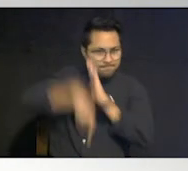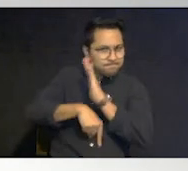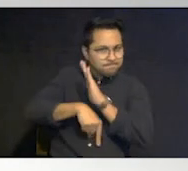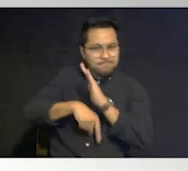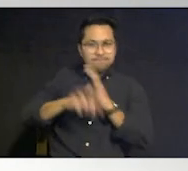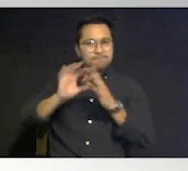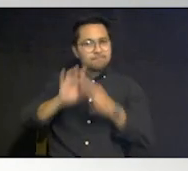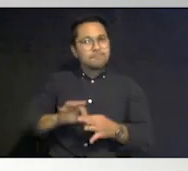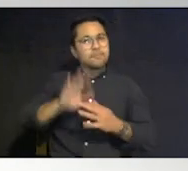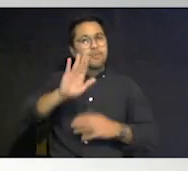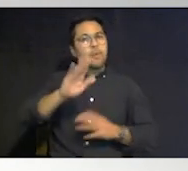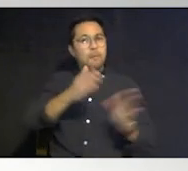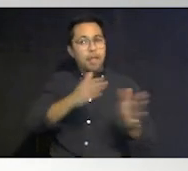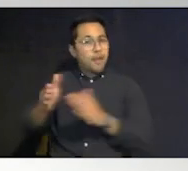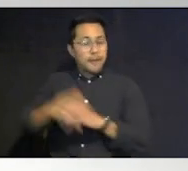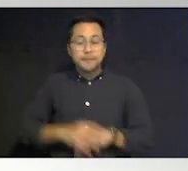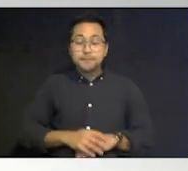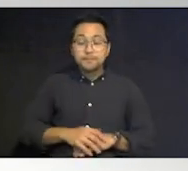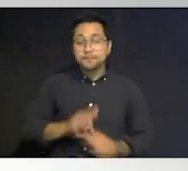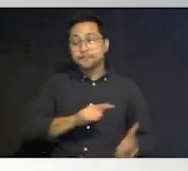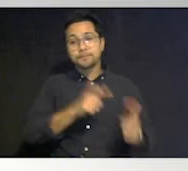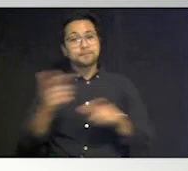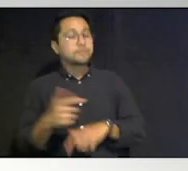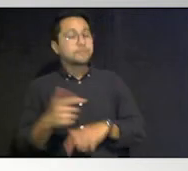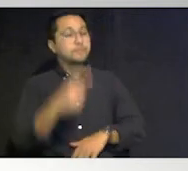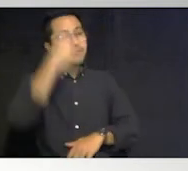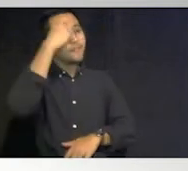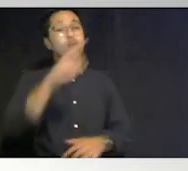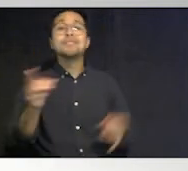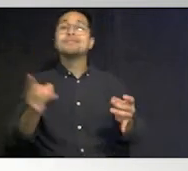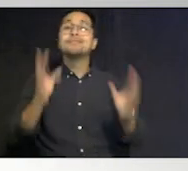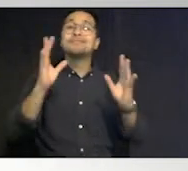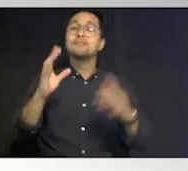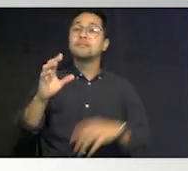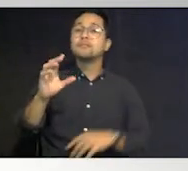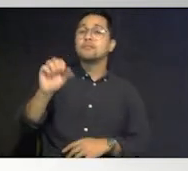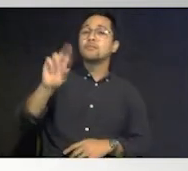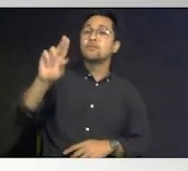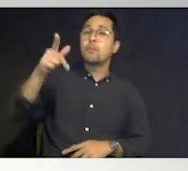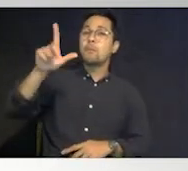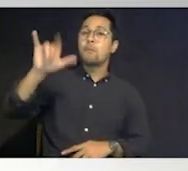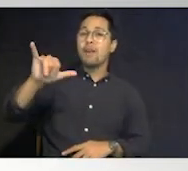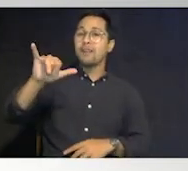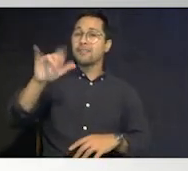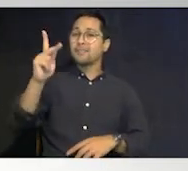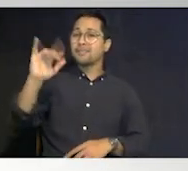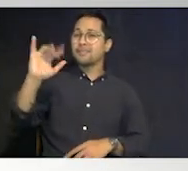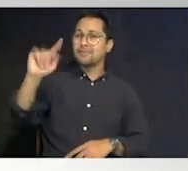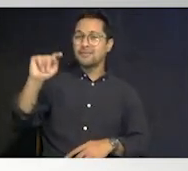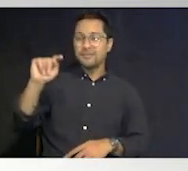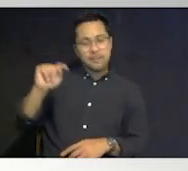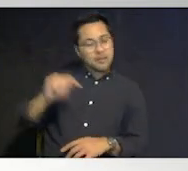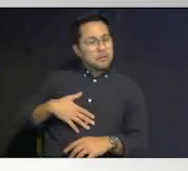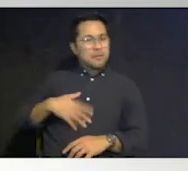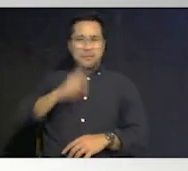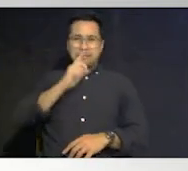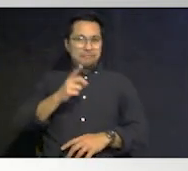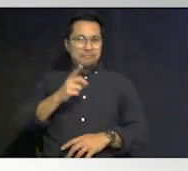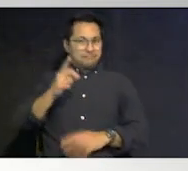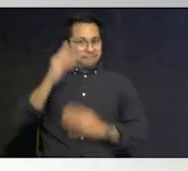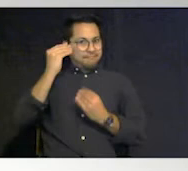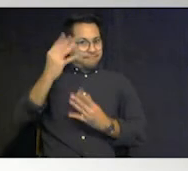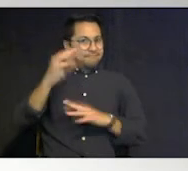so just a little bit about disaster supply kits because as karen mentioned this information is readily available whether you use a